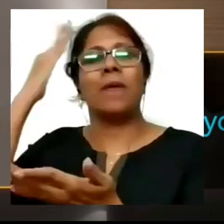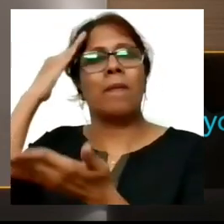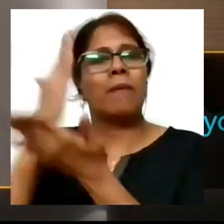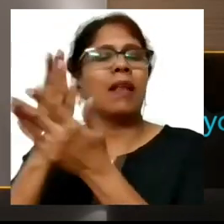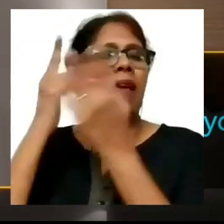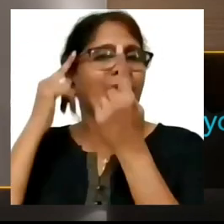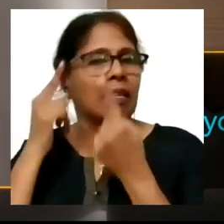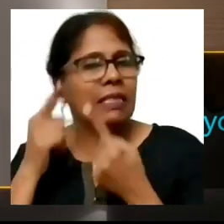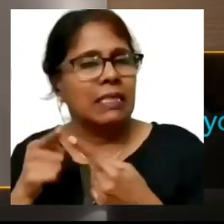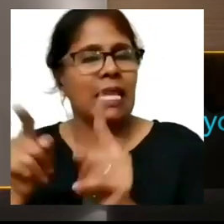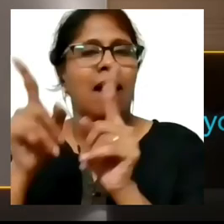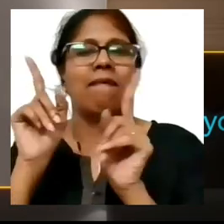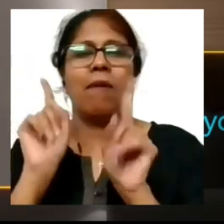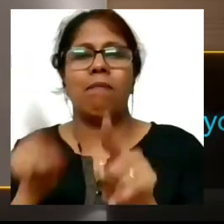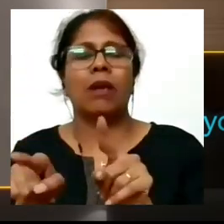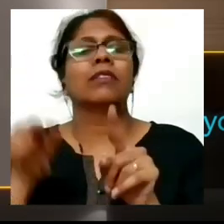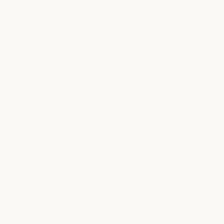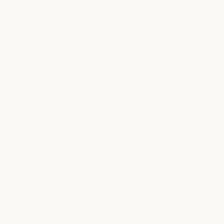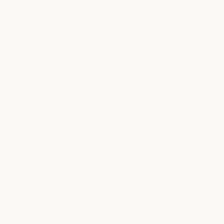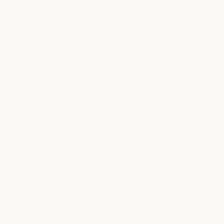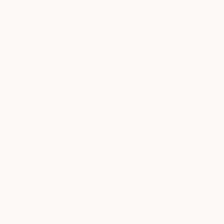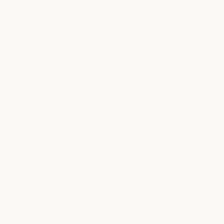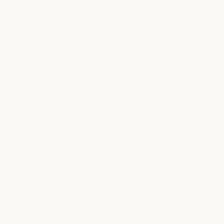seeing your abilities that's what the world will see